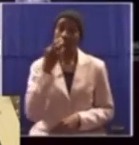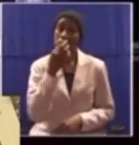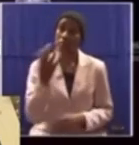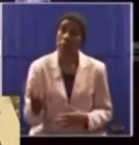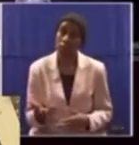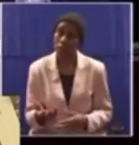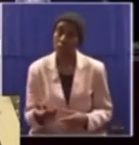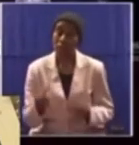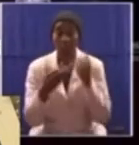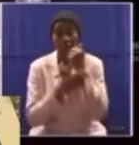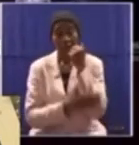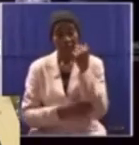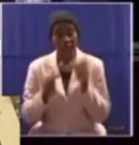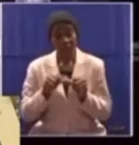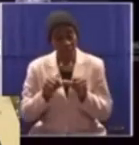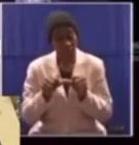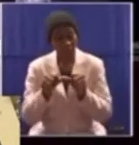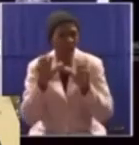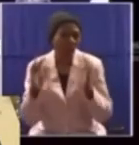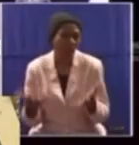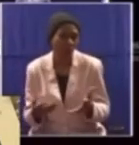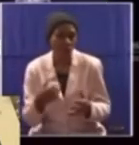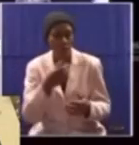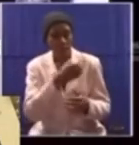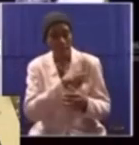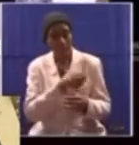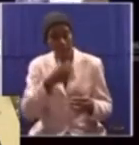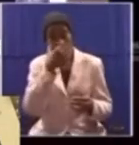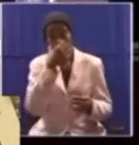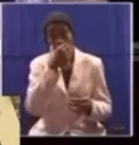in order for this country to move forward, Ramaphosa must resign. Thank you. you.